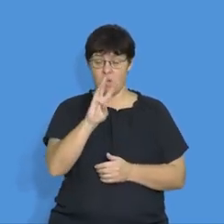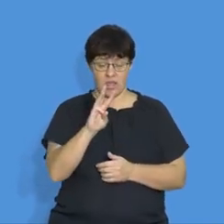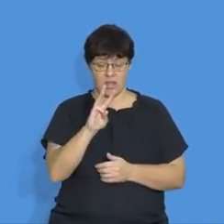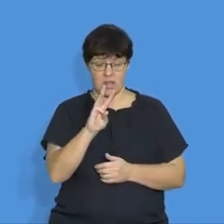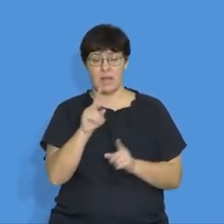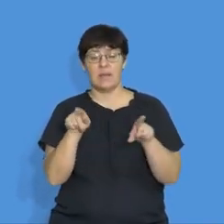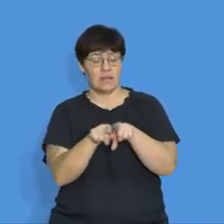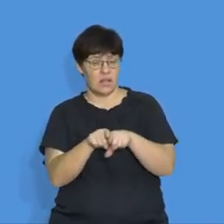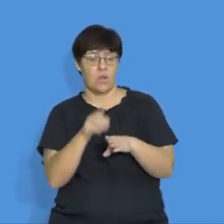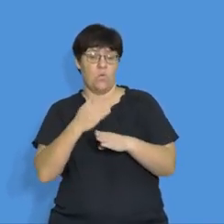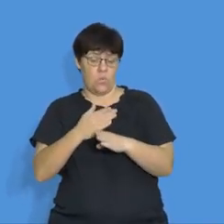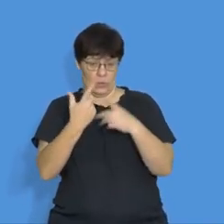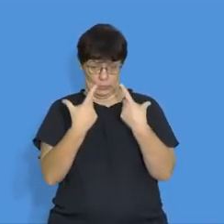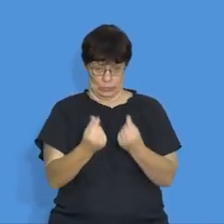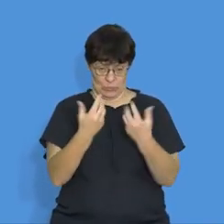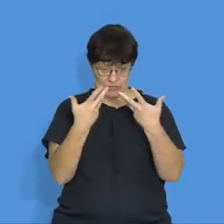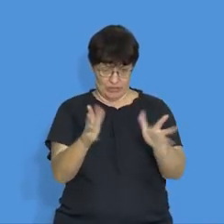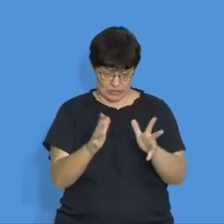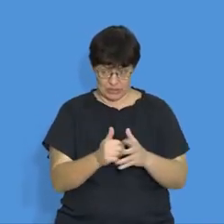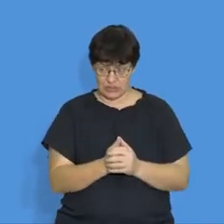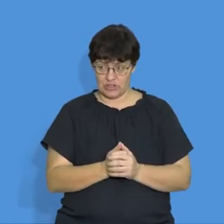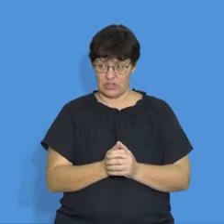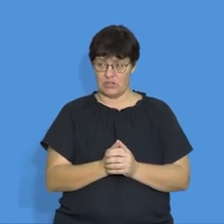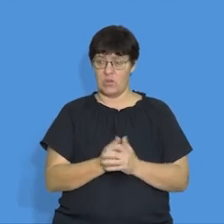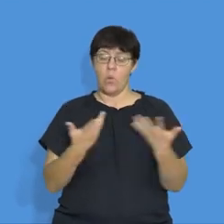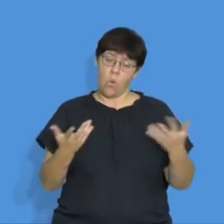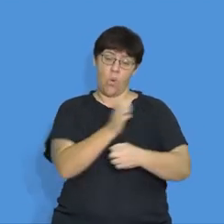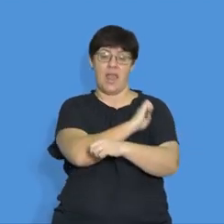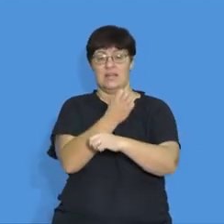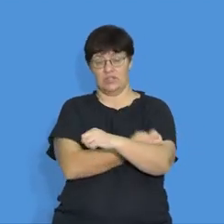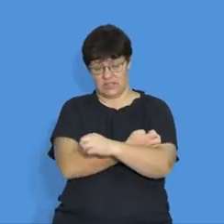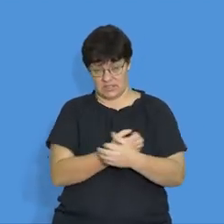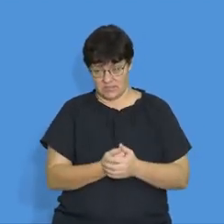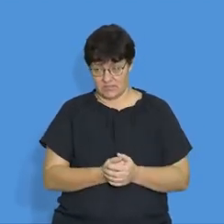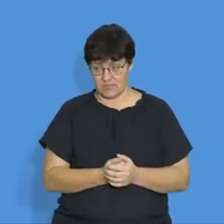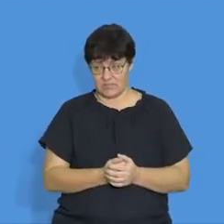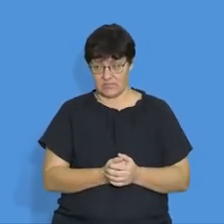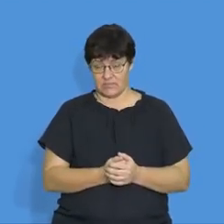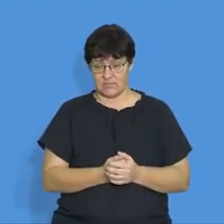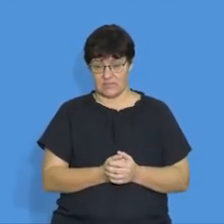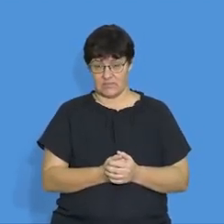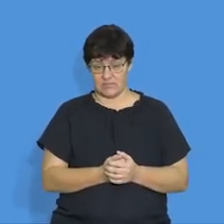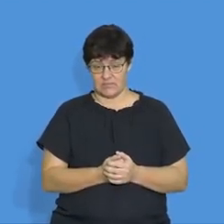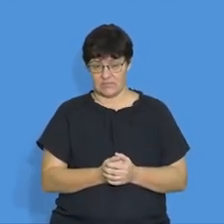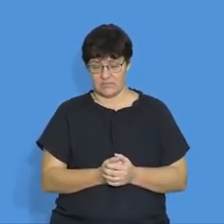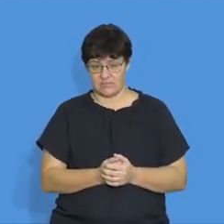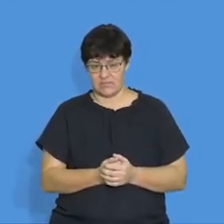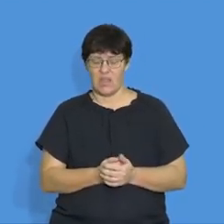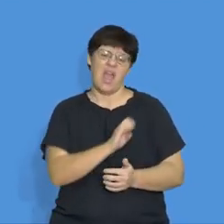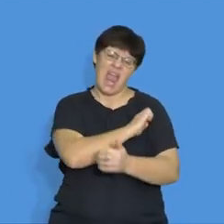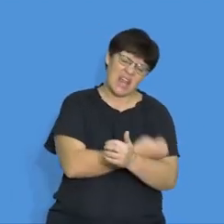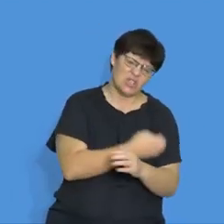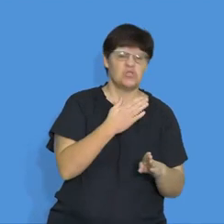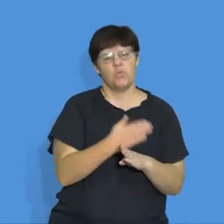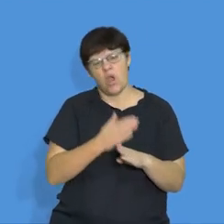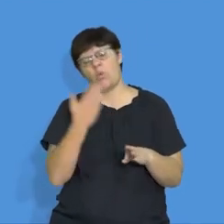okay? Okay. Or energy, right? Work is energy and energy is work, okay? This